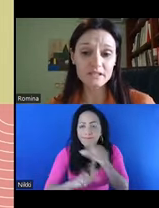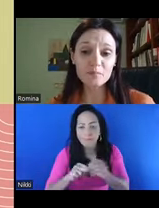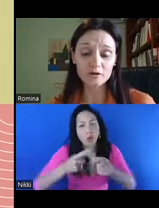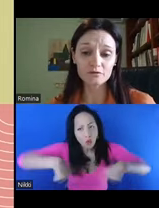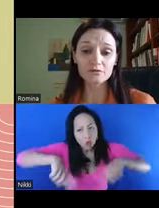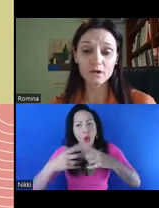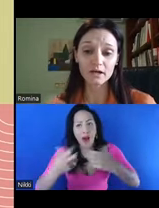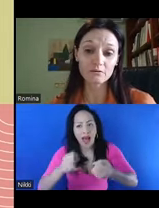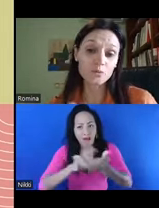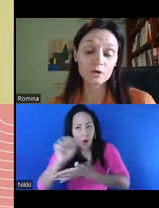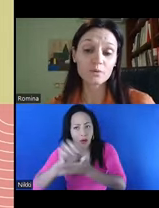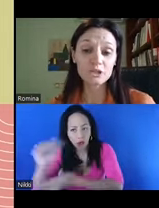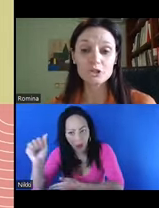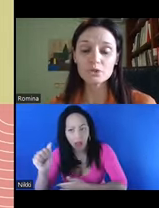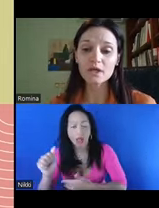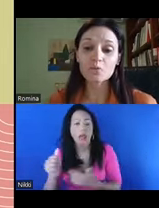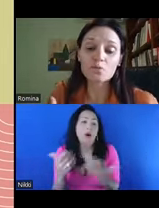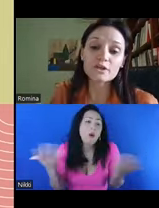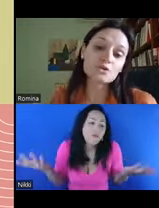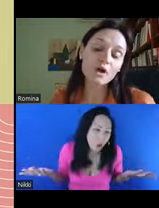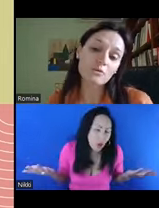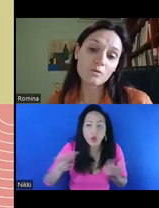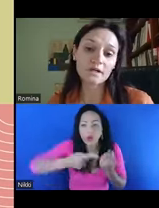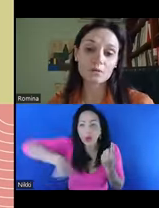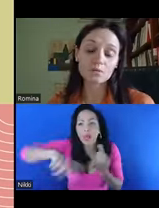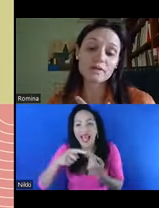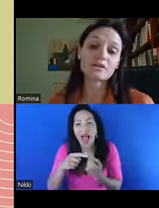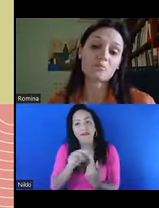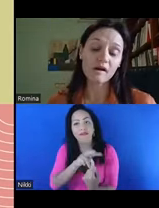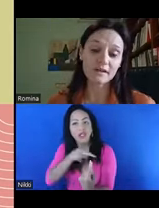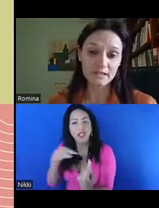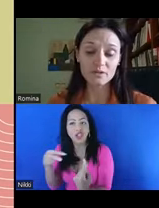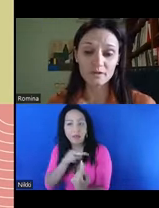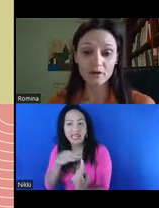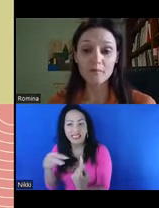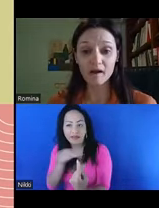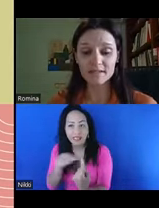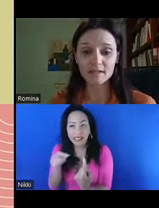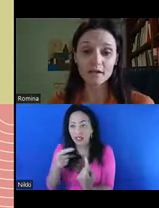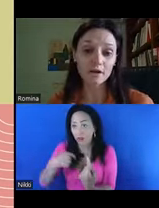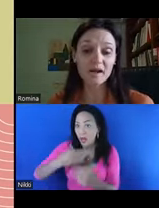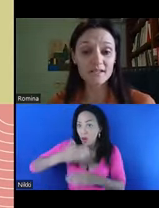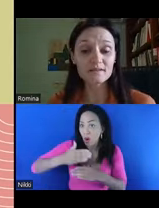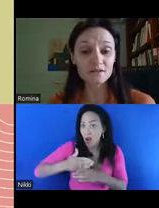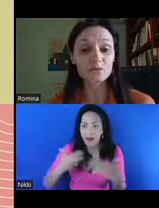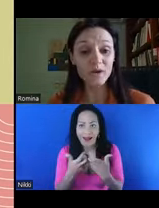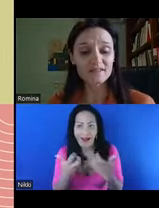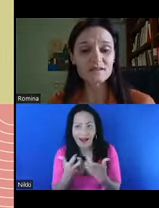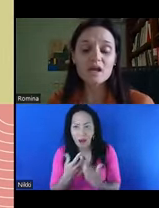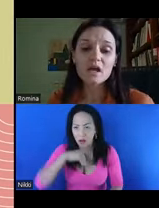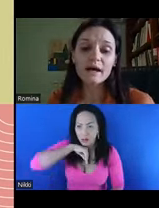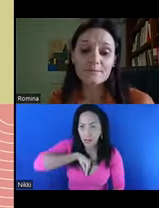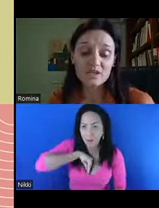Subjectivity is part of the work we do. We do our work within our bodies and within our minds that are biased in certain